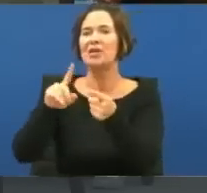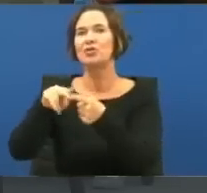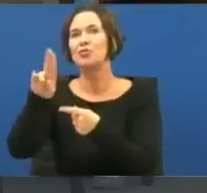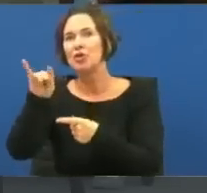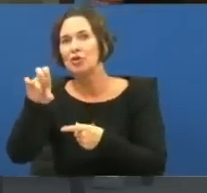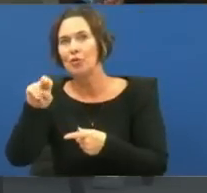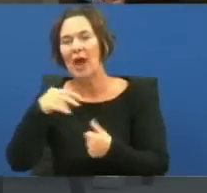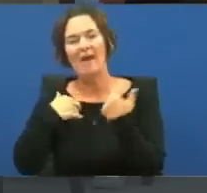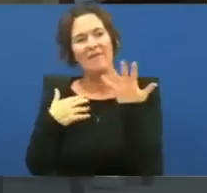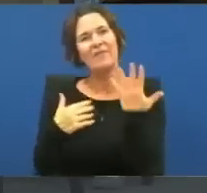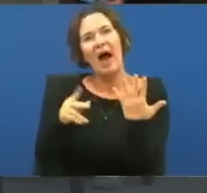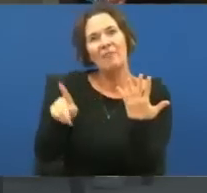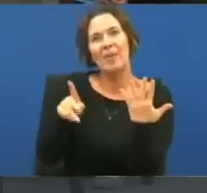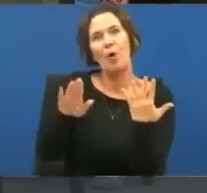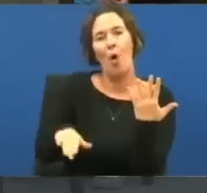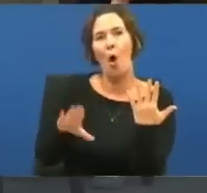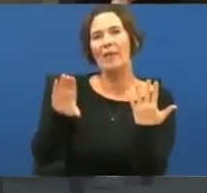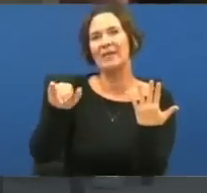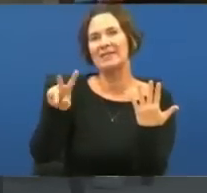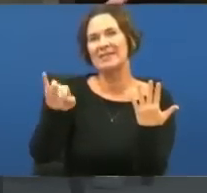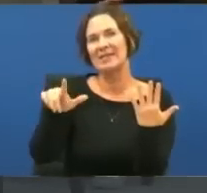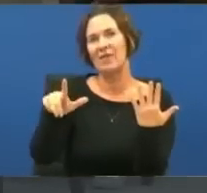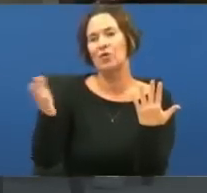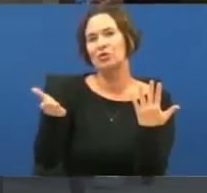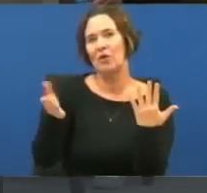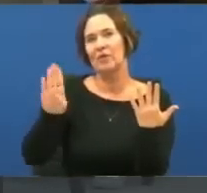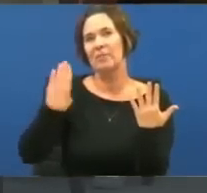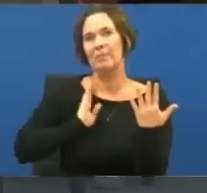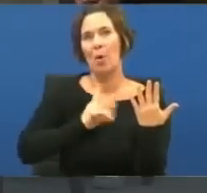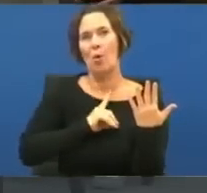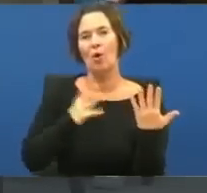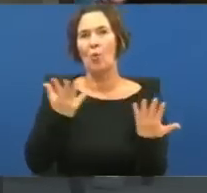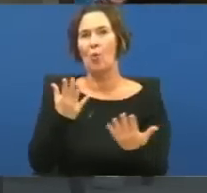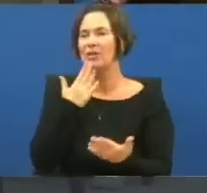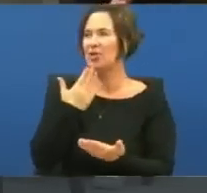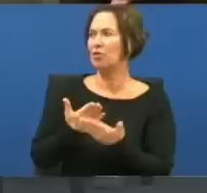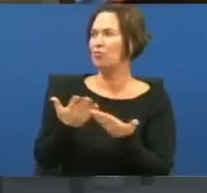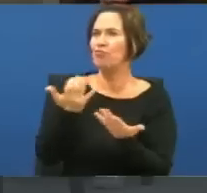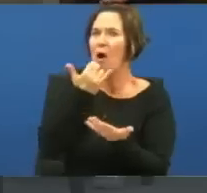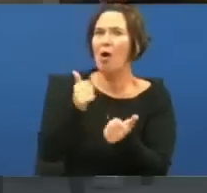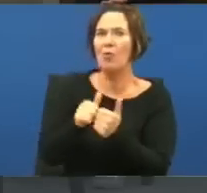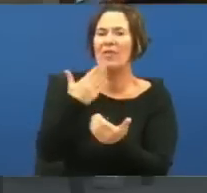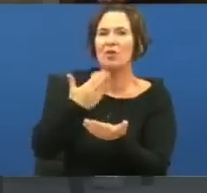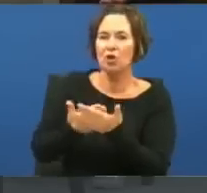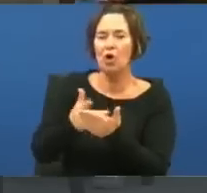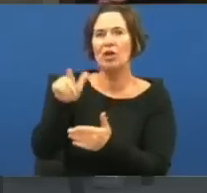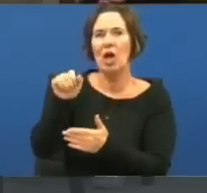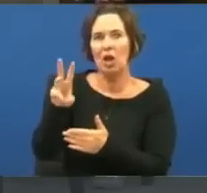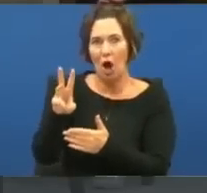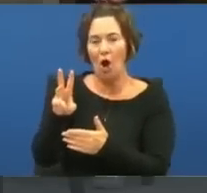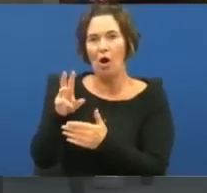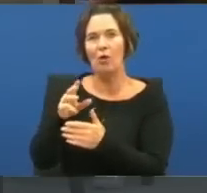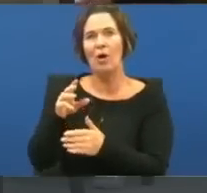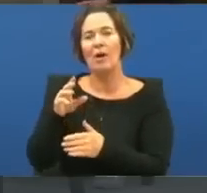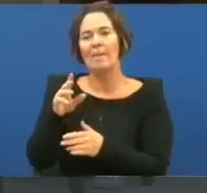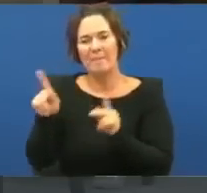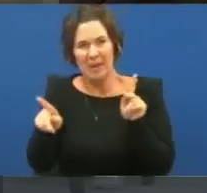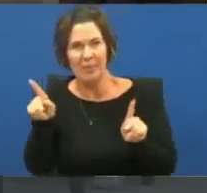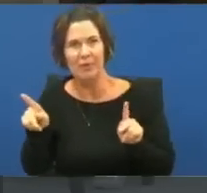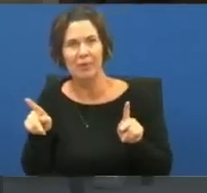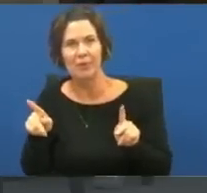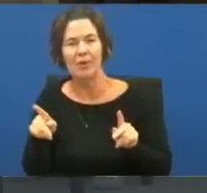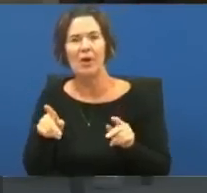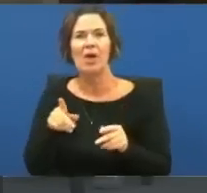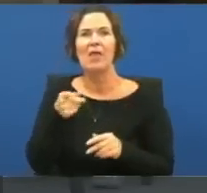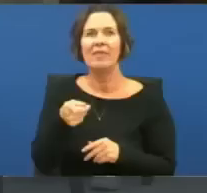five people on the civil service board. What's wrong with good law-abiding citizens? You putting people on the civil service board with